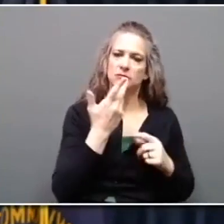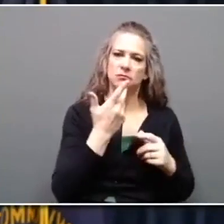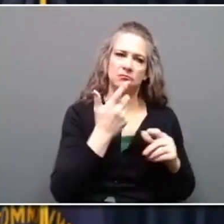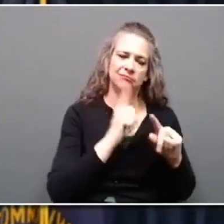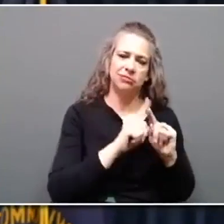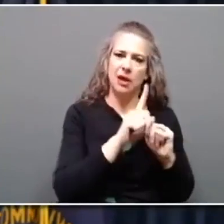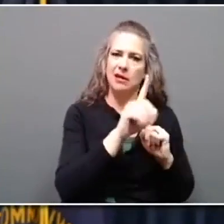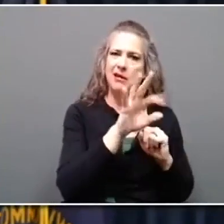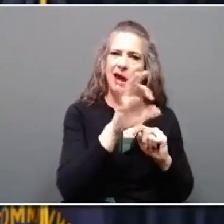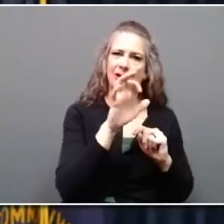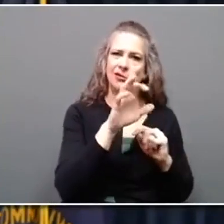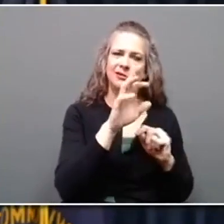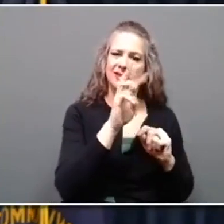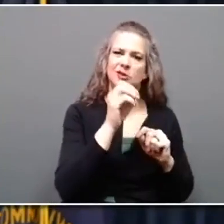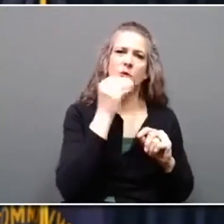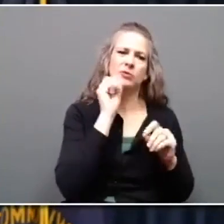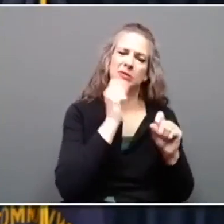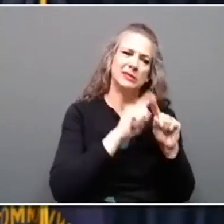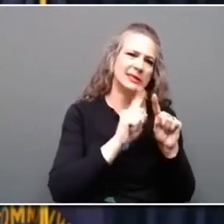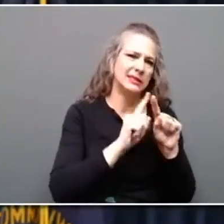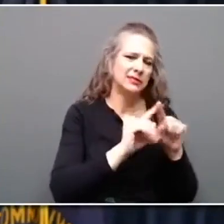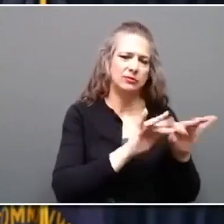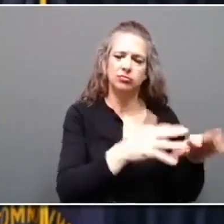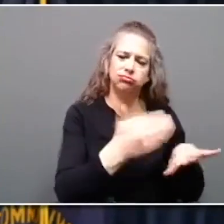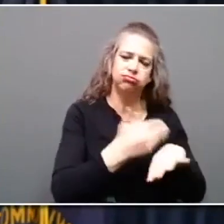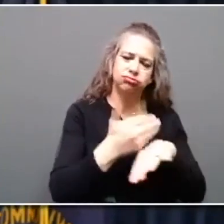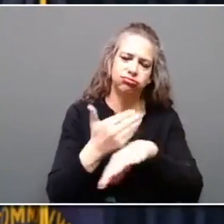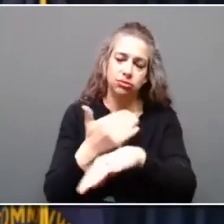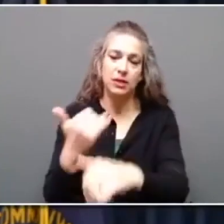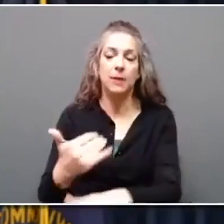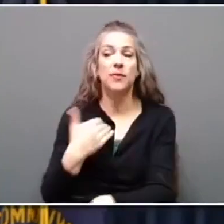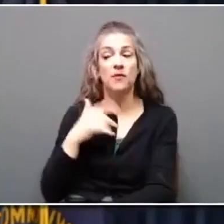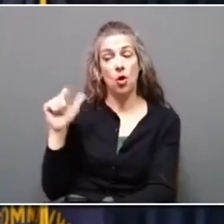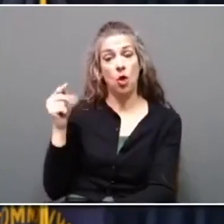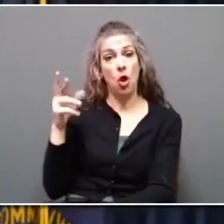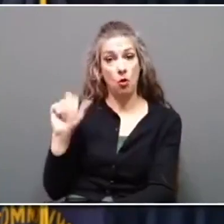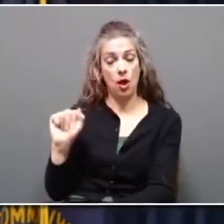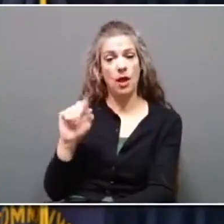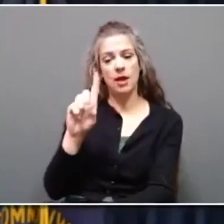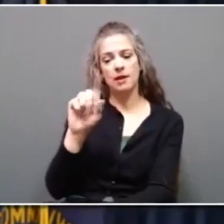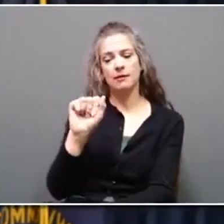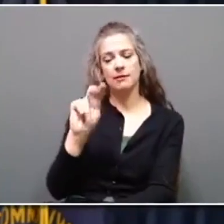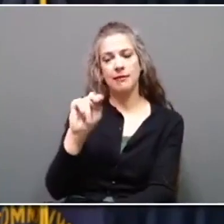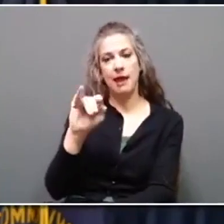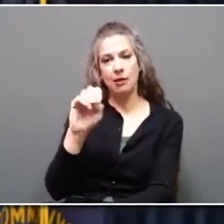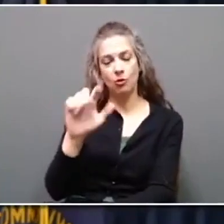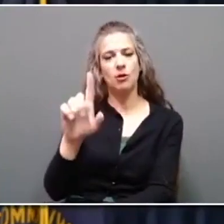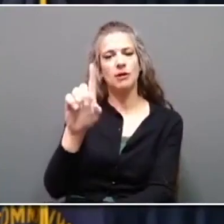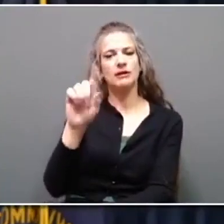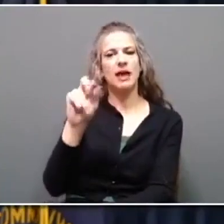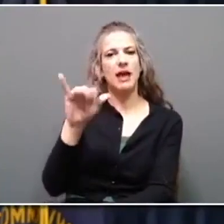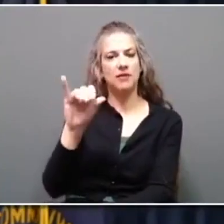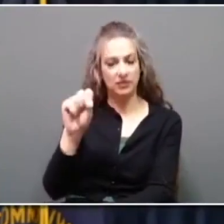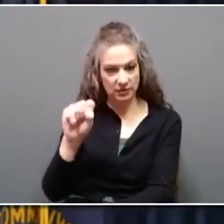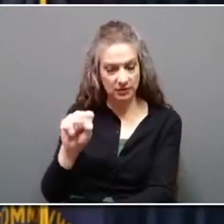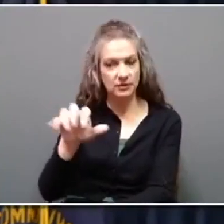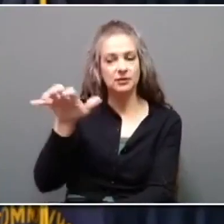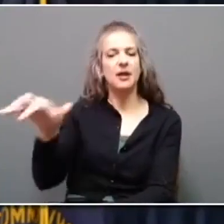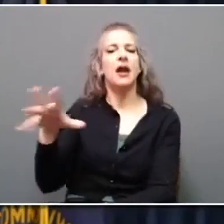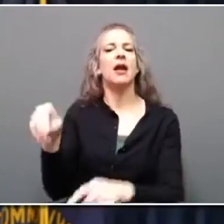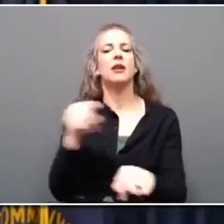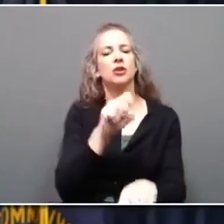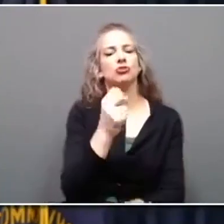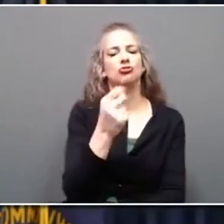Deputy Secretary Laura Daniel Davis from the Department of Interior, as well as Principal Deputy Director Sharon Buccino